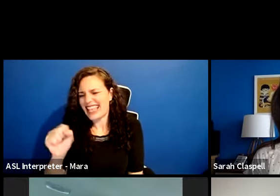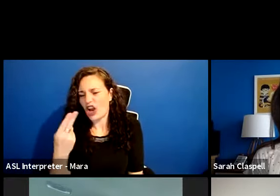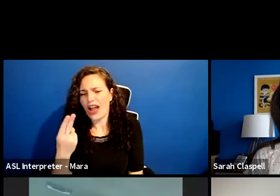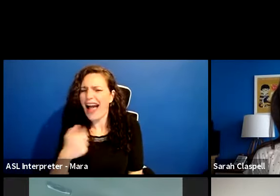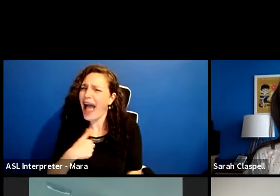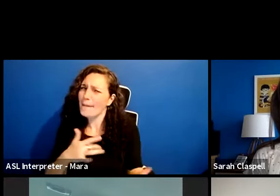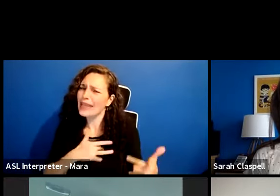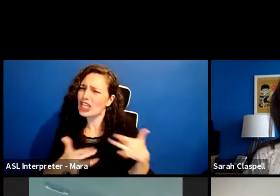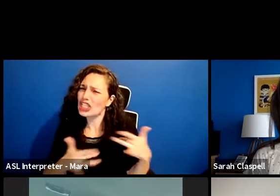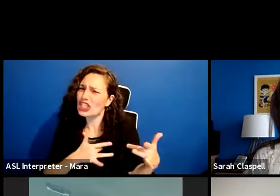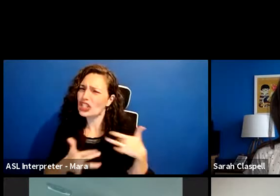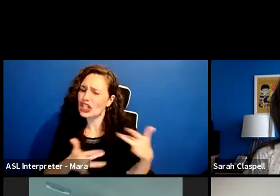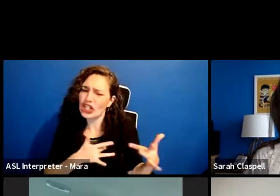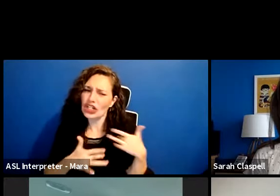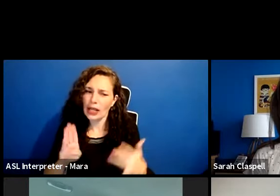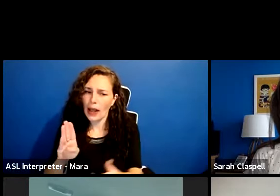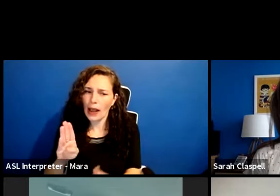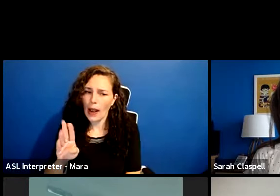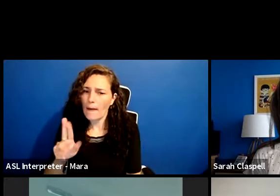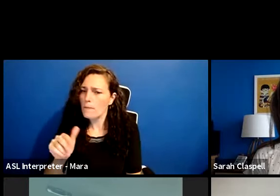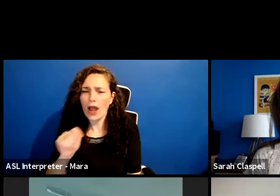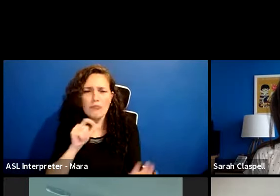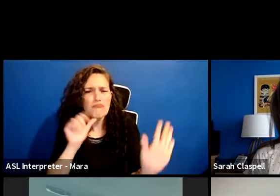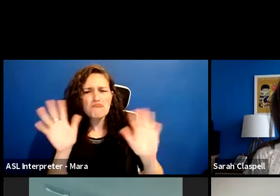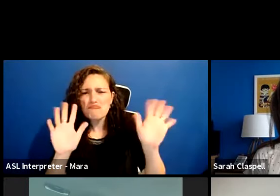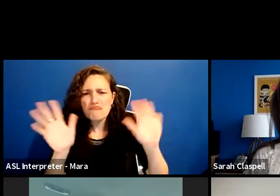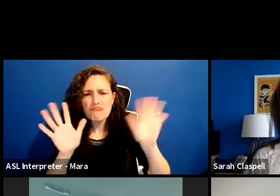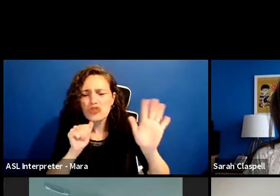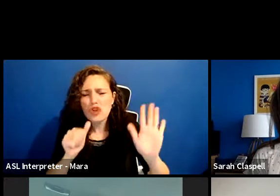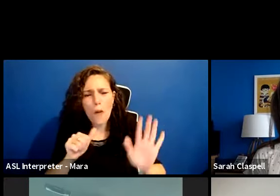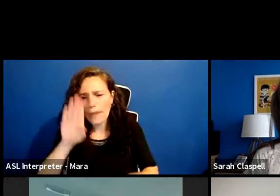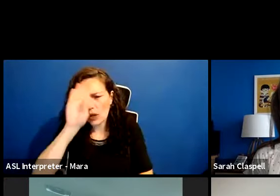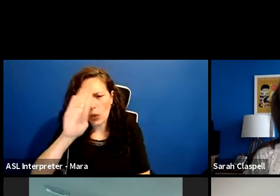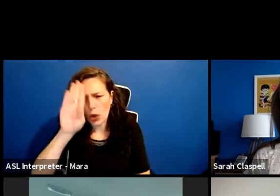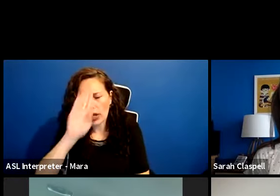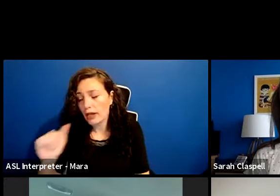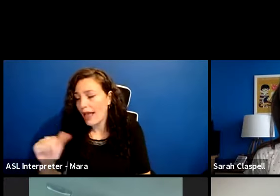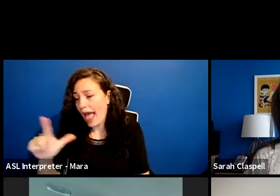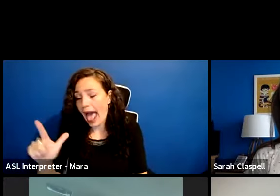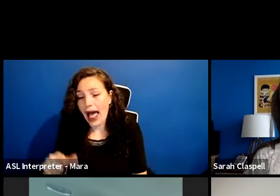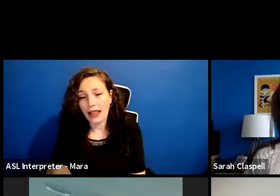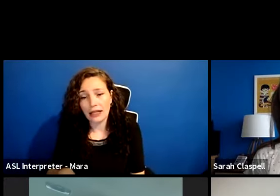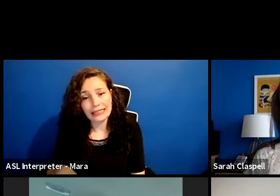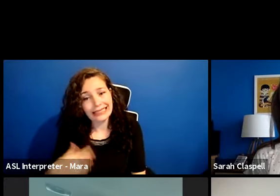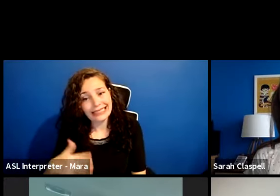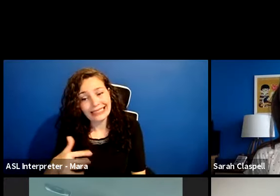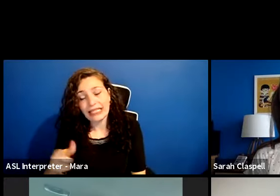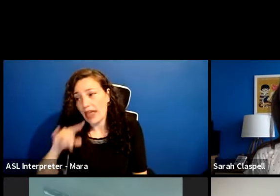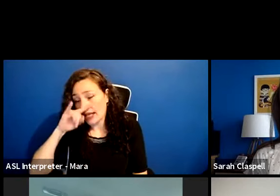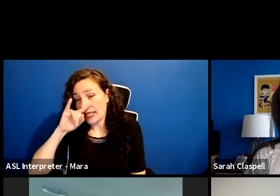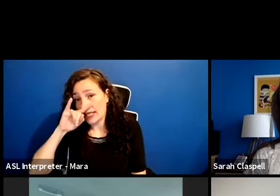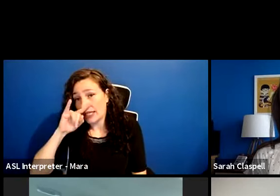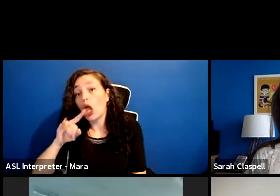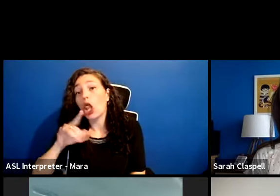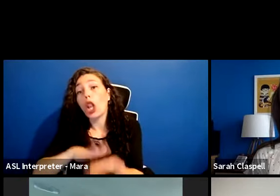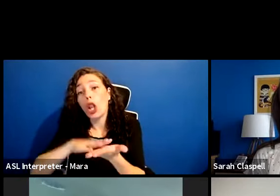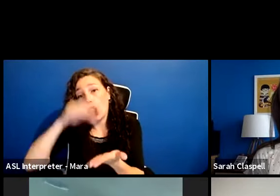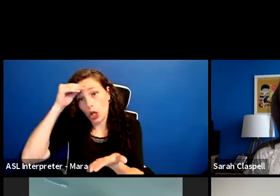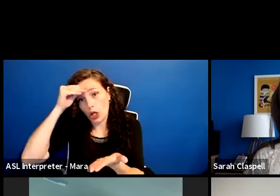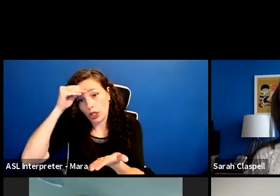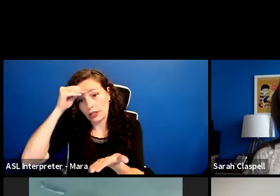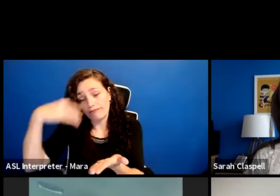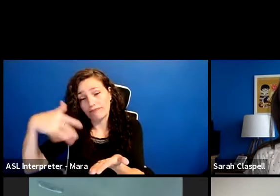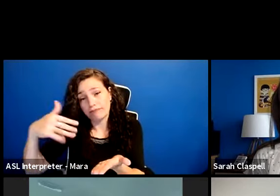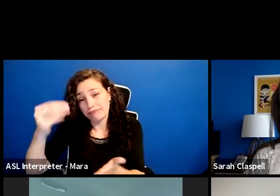He just missed me. Did you? He lost everything in Vegas. Really. He learned, he learned the truest lesson of life, which is